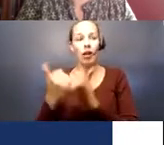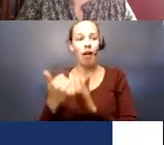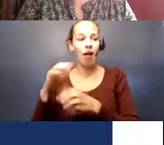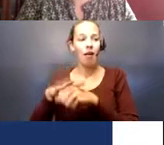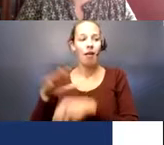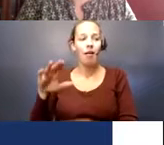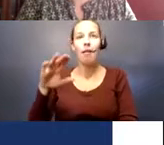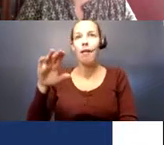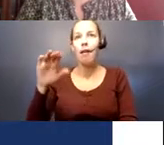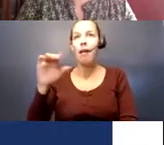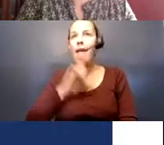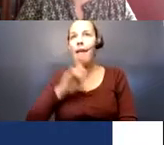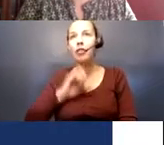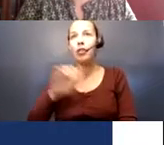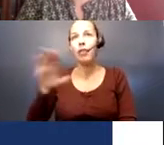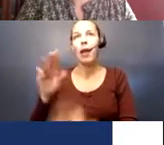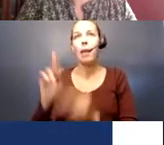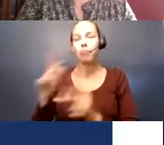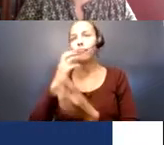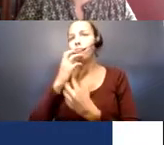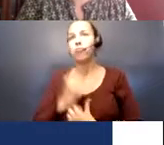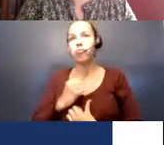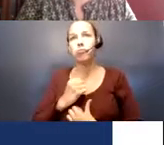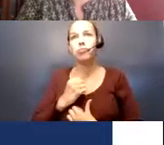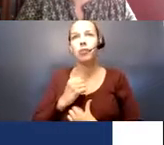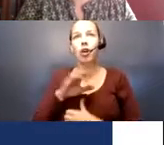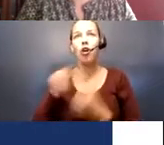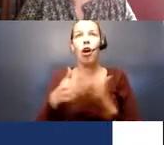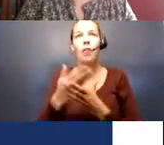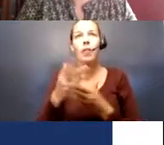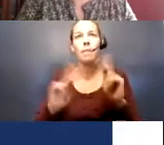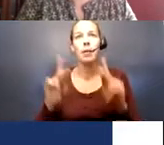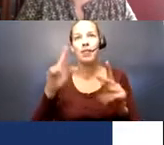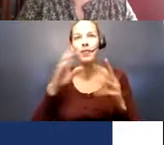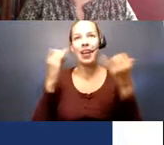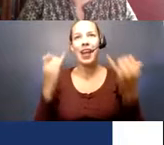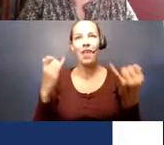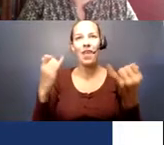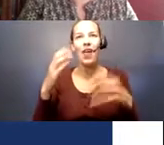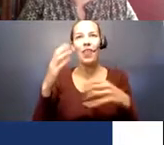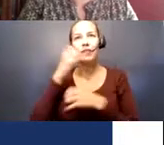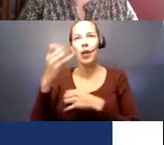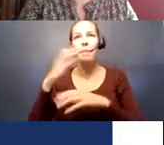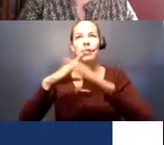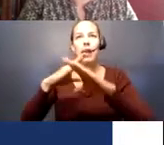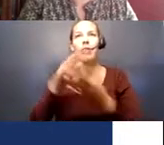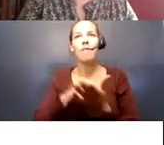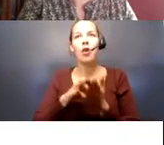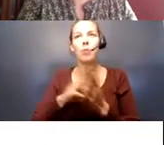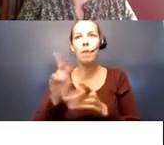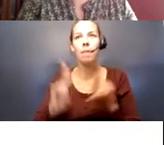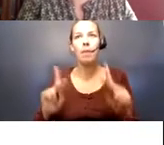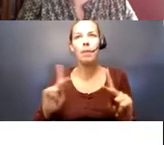years there and the aging population is dear to my heart as all of the people on this call just wanting to protect the vulnerable population. So,